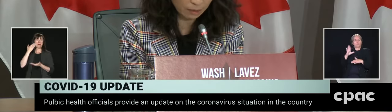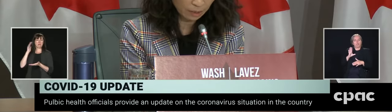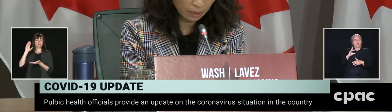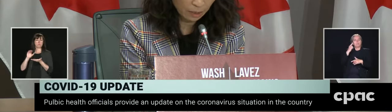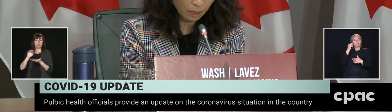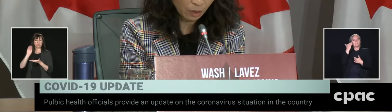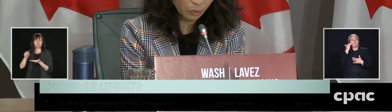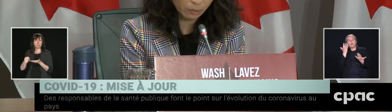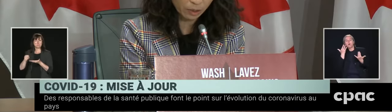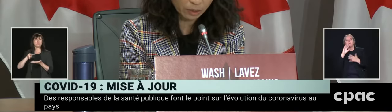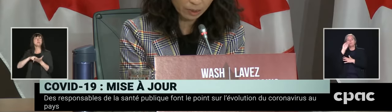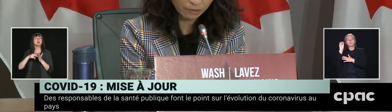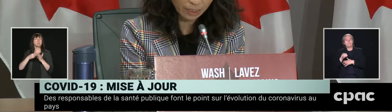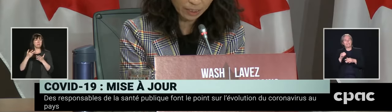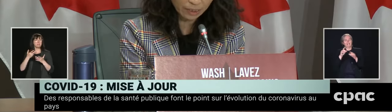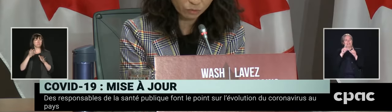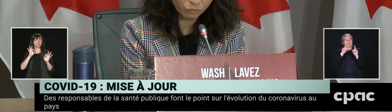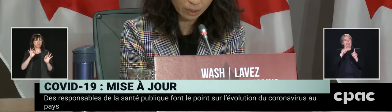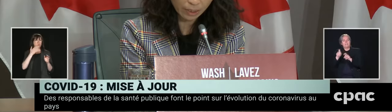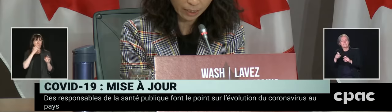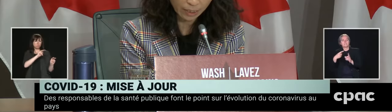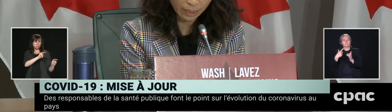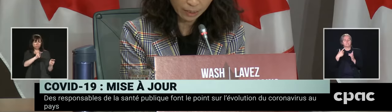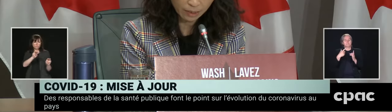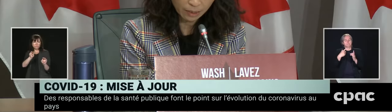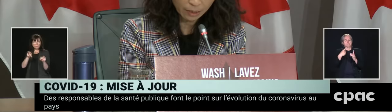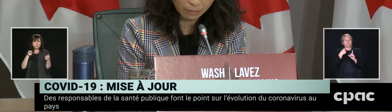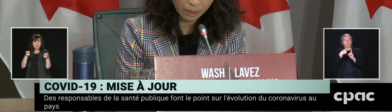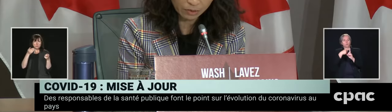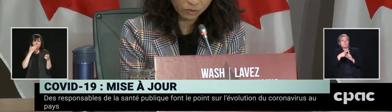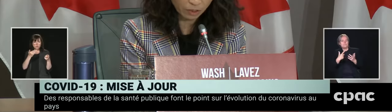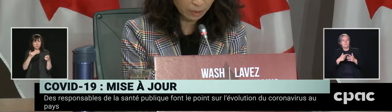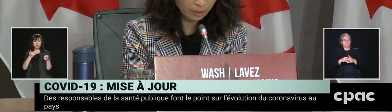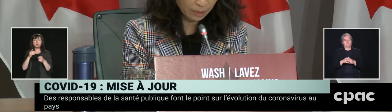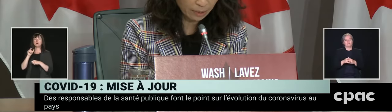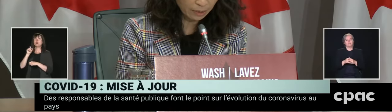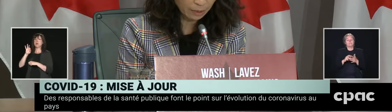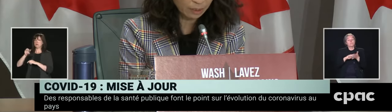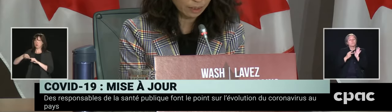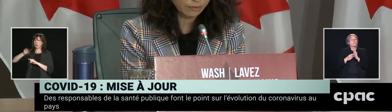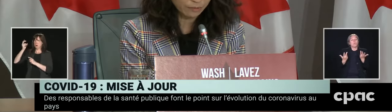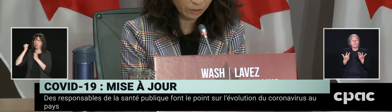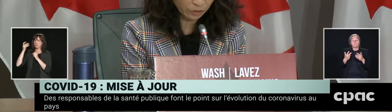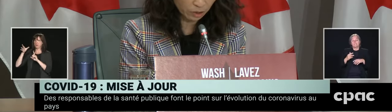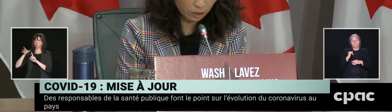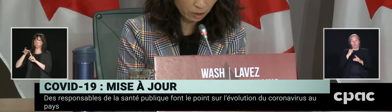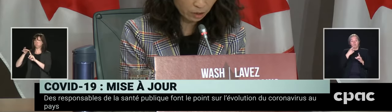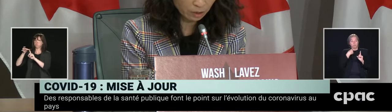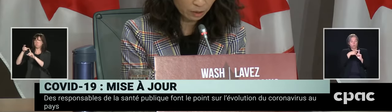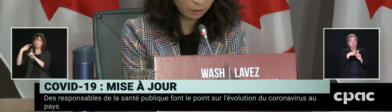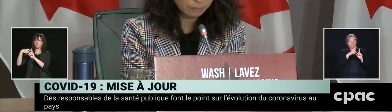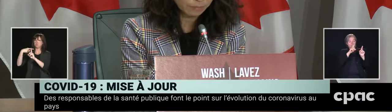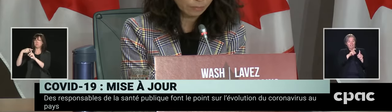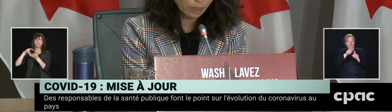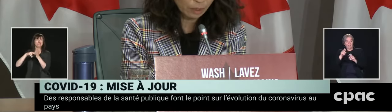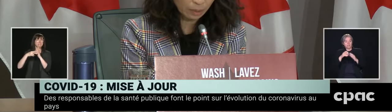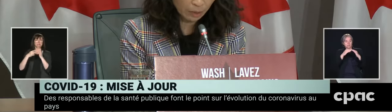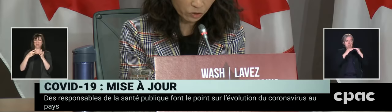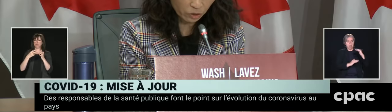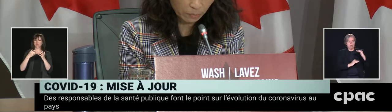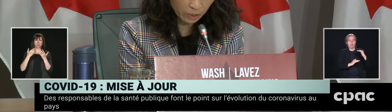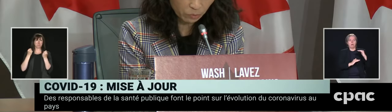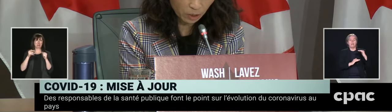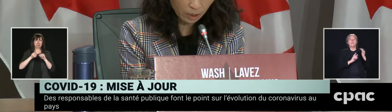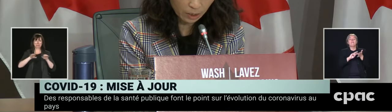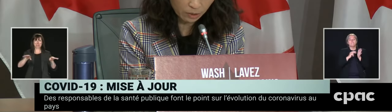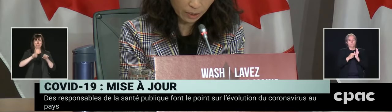is. When the positive test is really high, it means you're missing a lot of infections. The